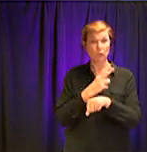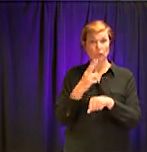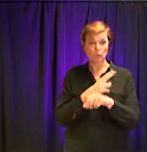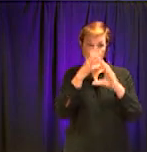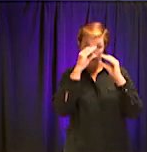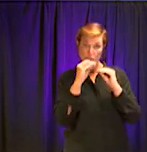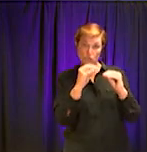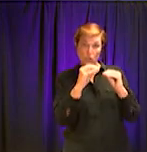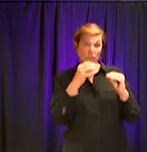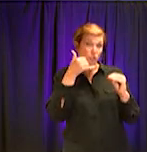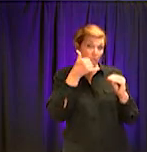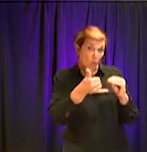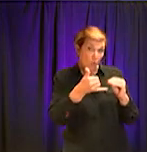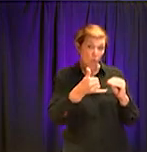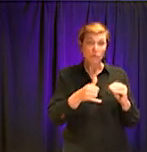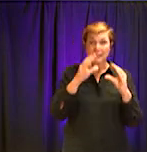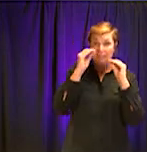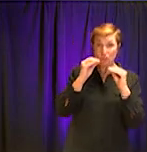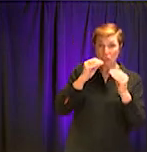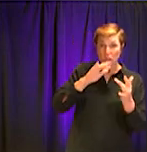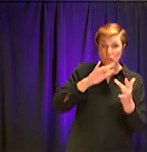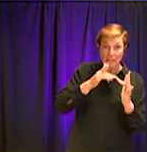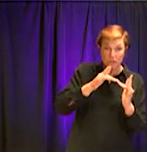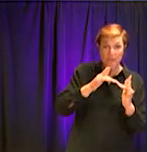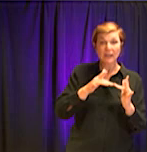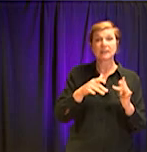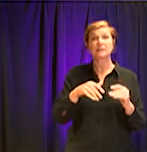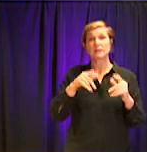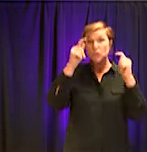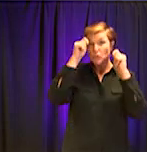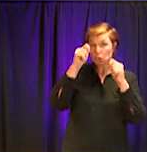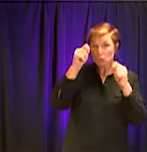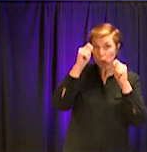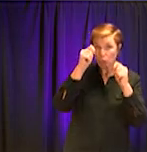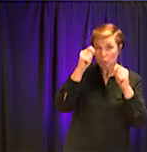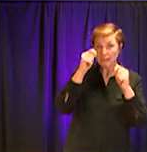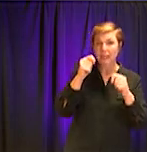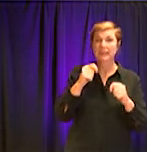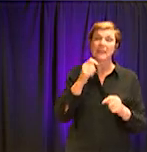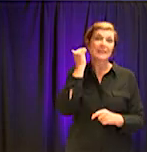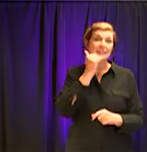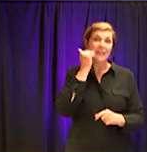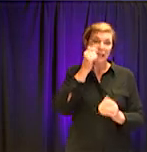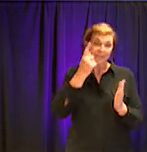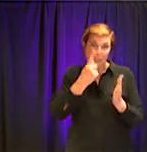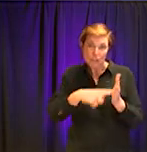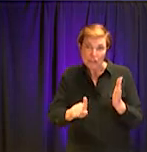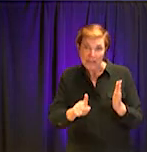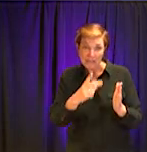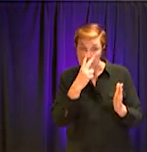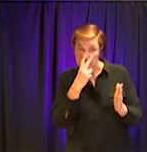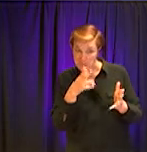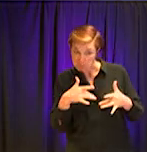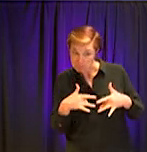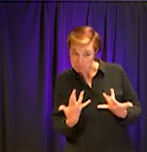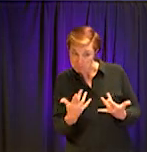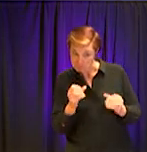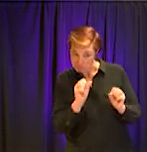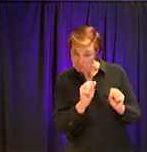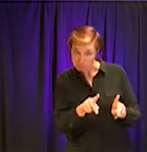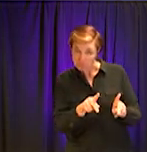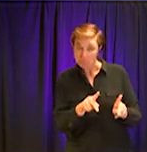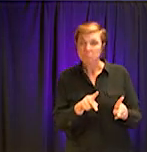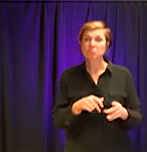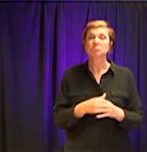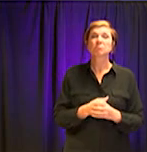and over the internet and daily checks via phone or email. And we also want to encourage our parents to